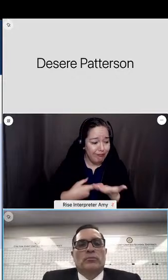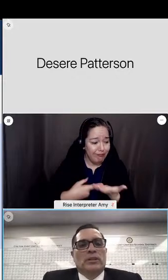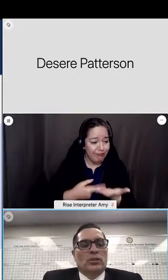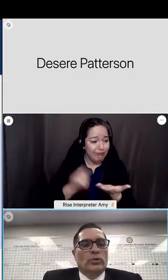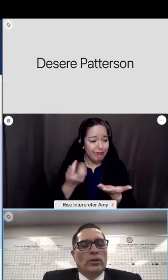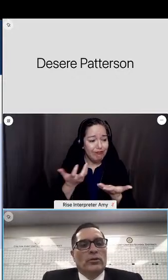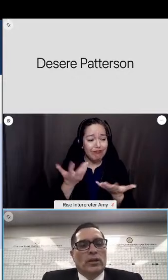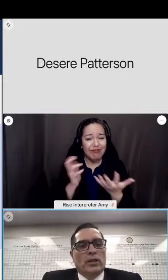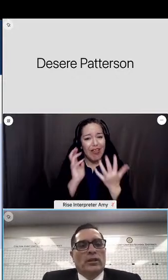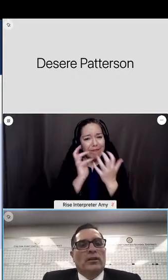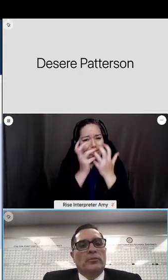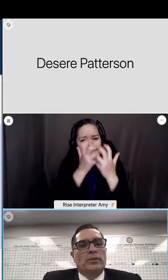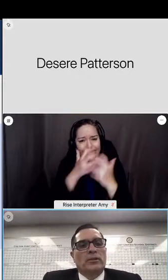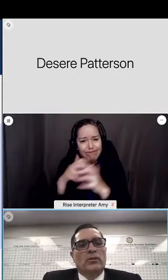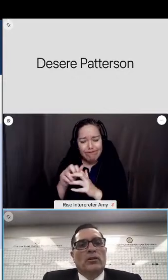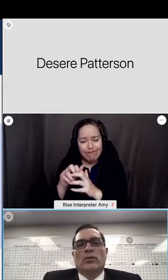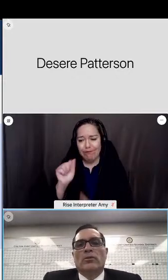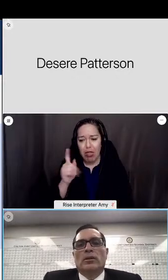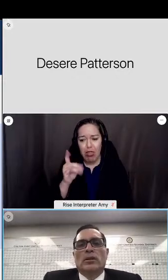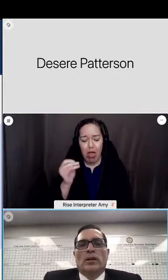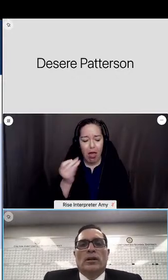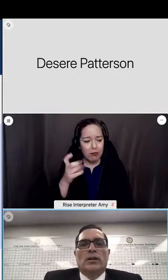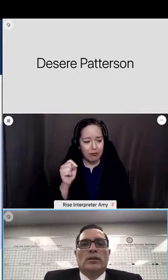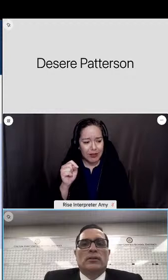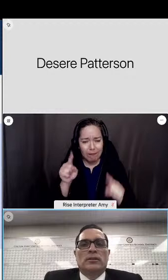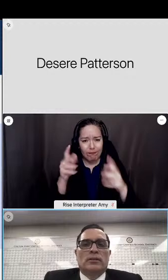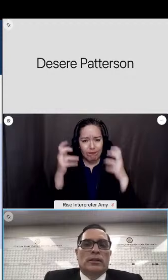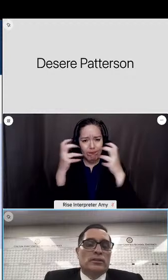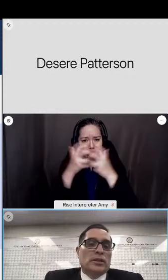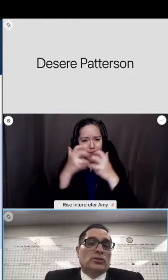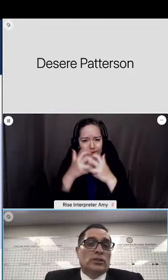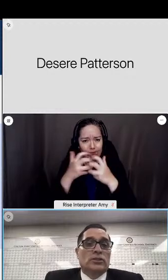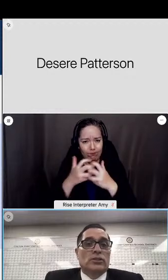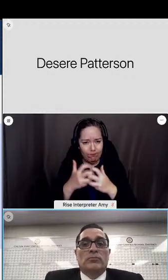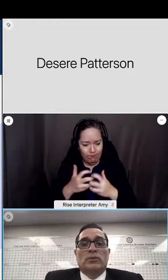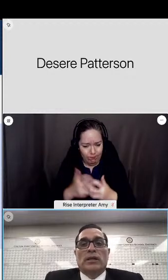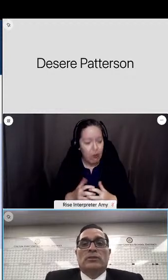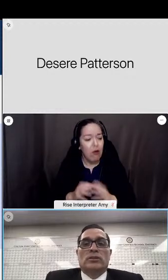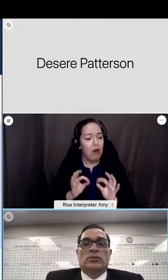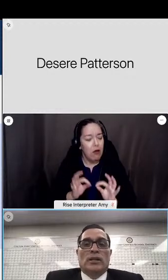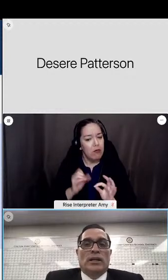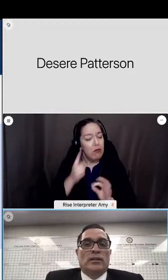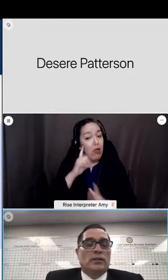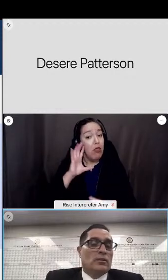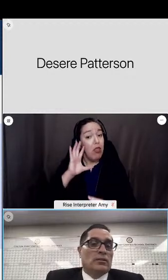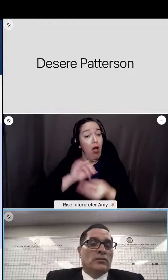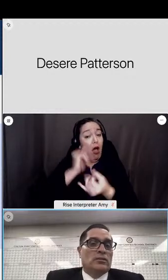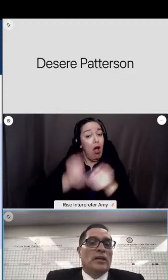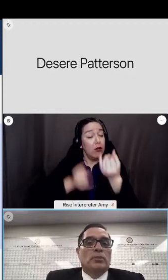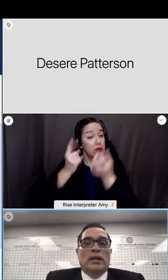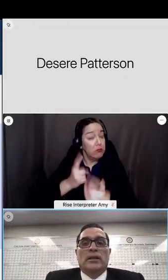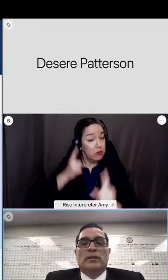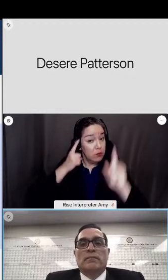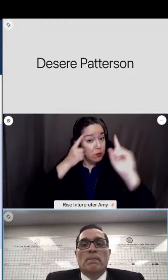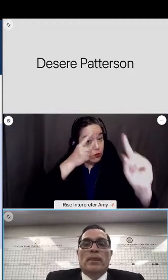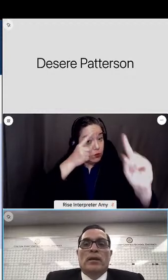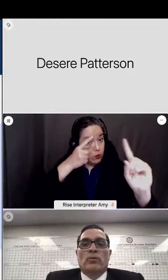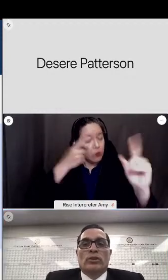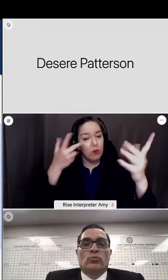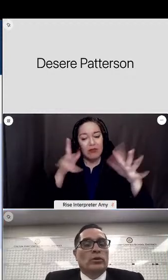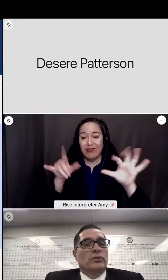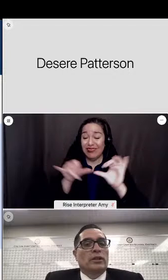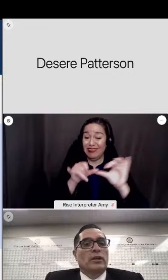because we know the ultimate goal uh is a system that's designed the design plan